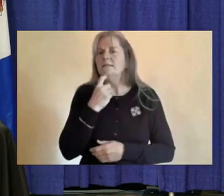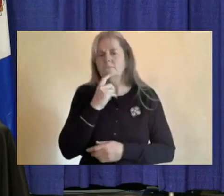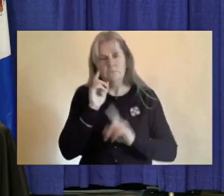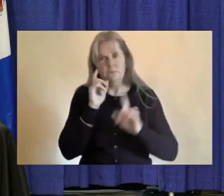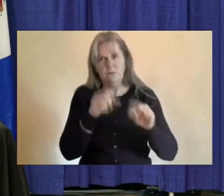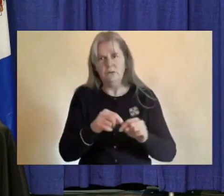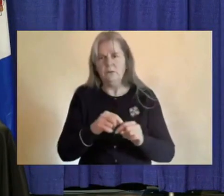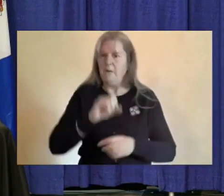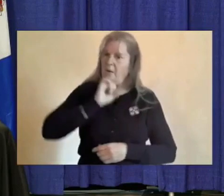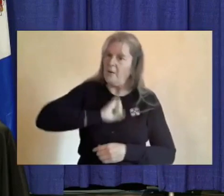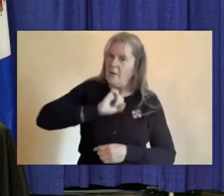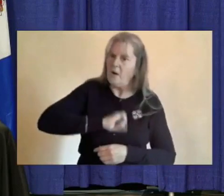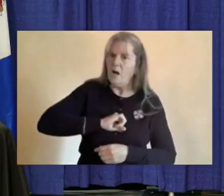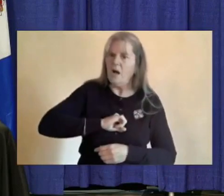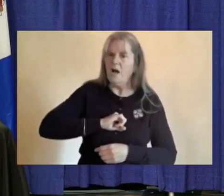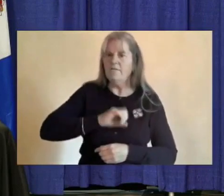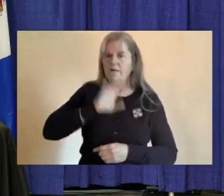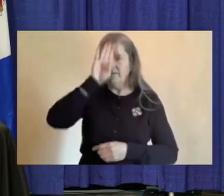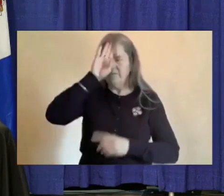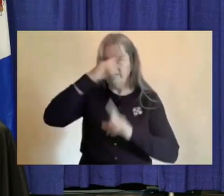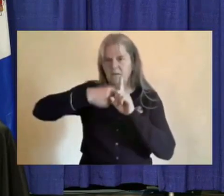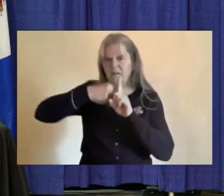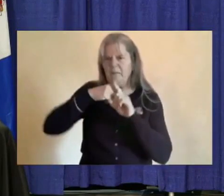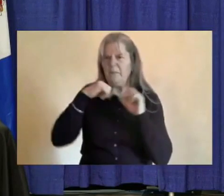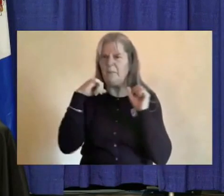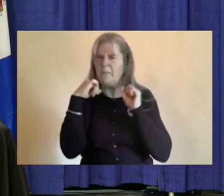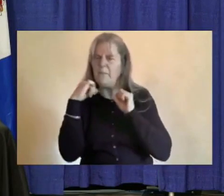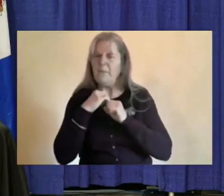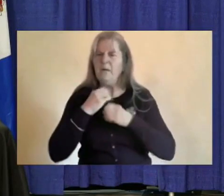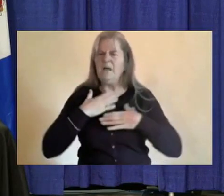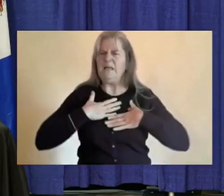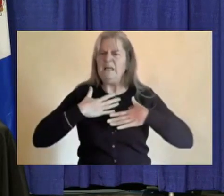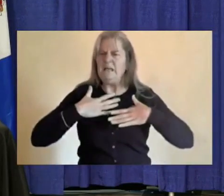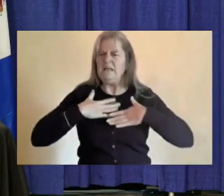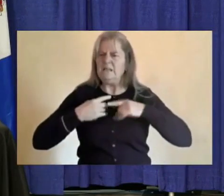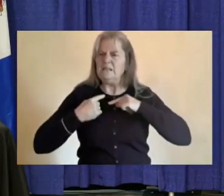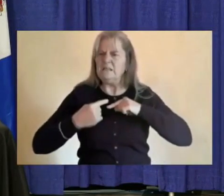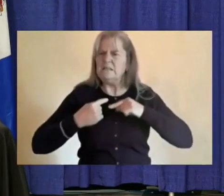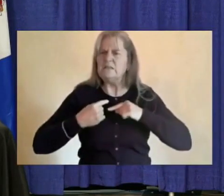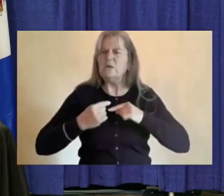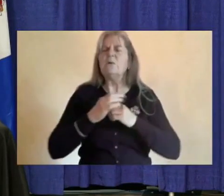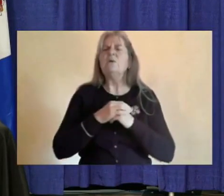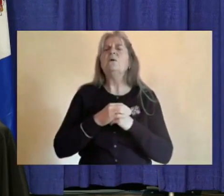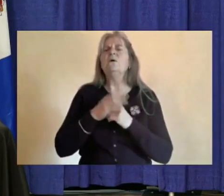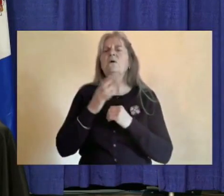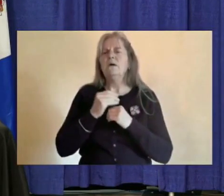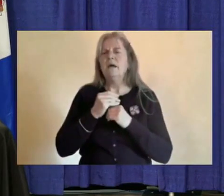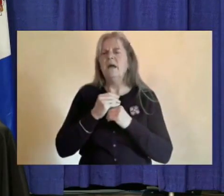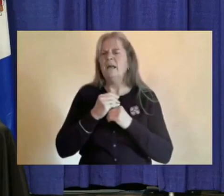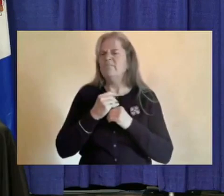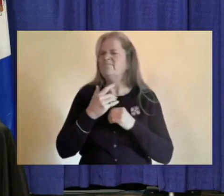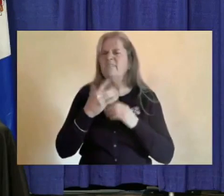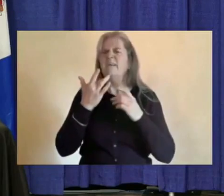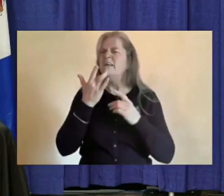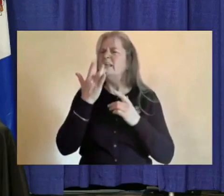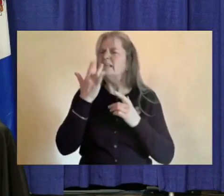fever or chills, shortness of breath or difficulty breathing, and loss of taste or smell.